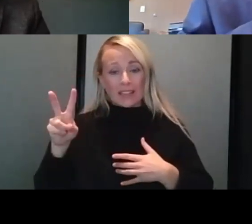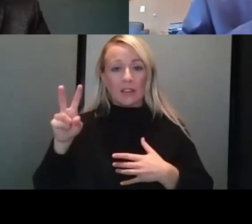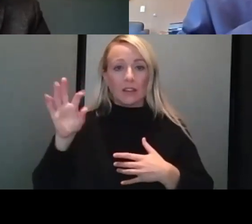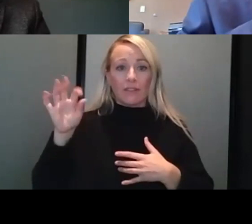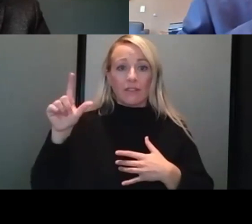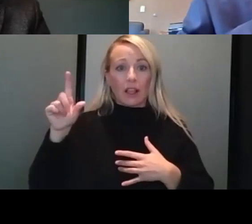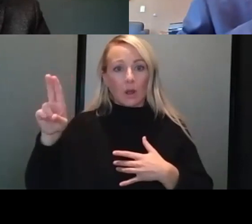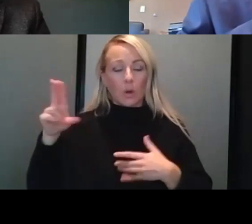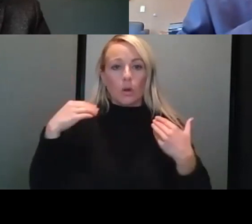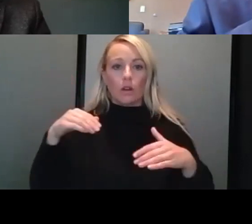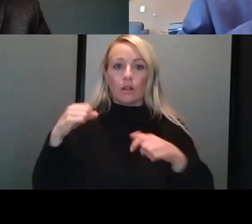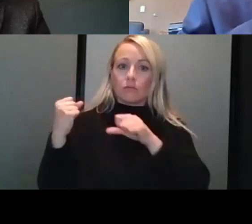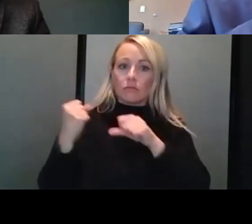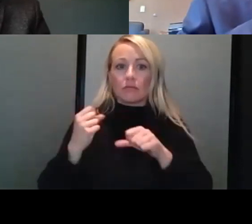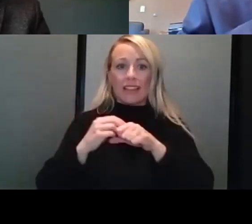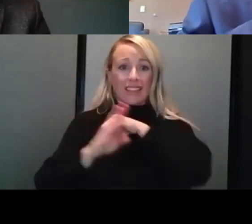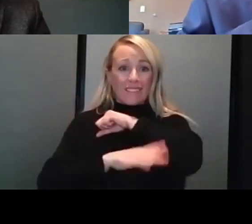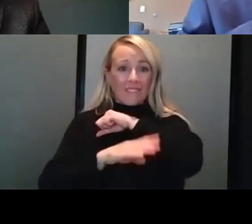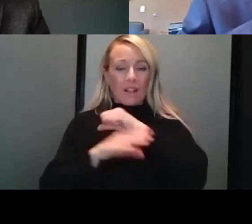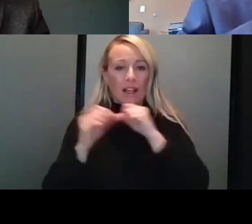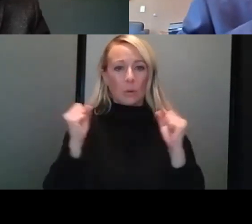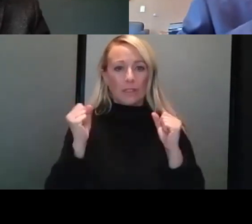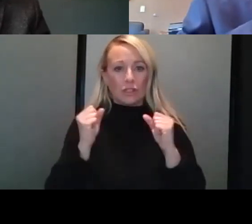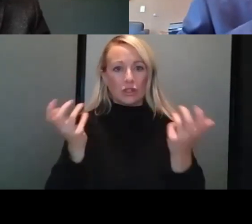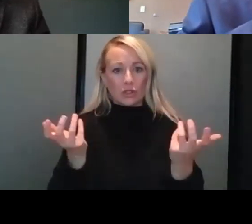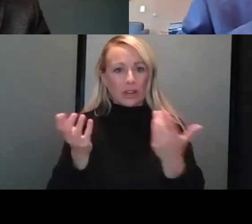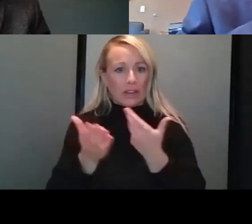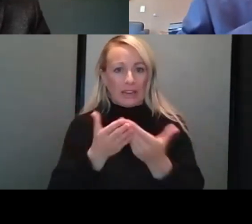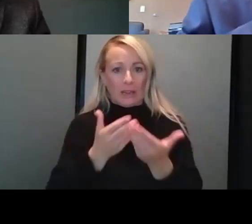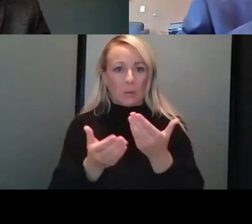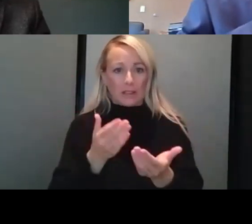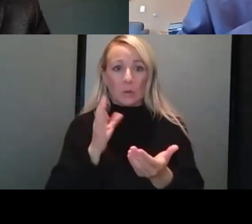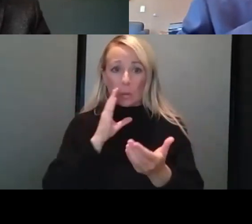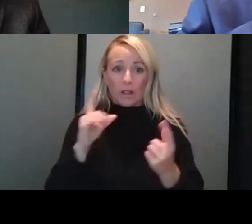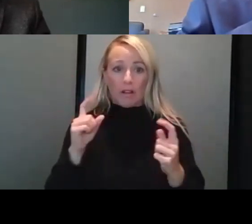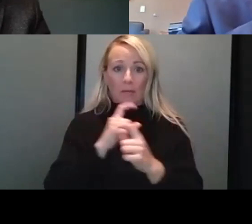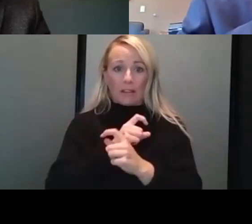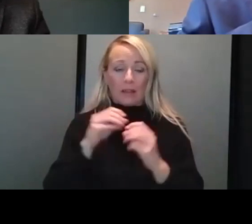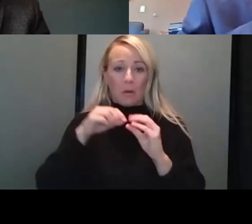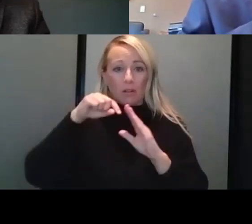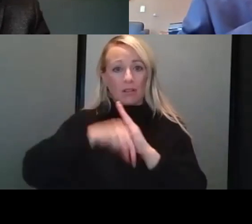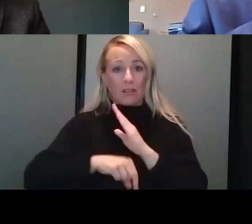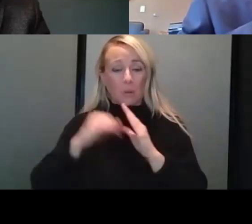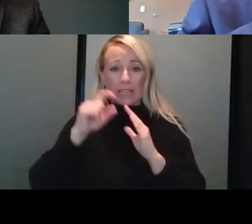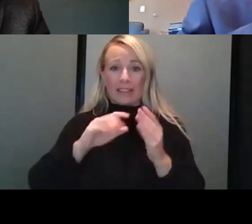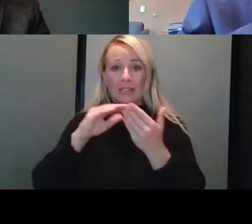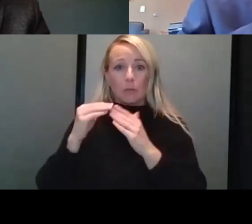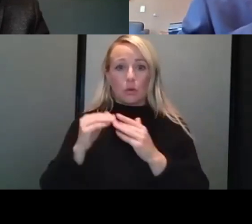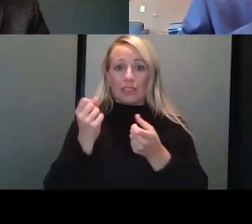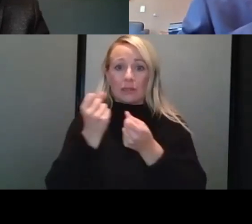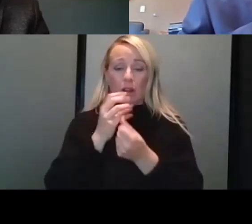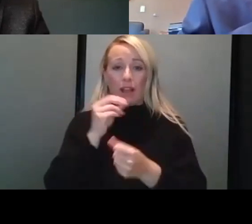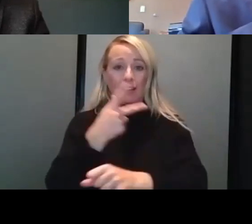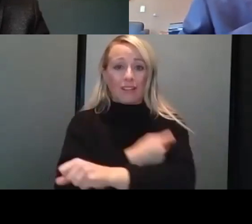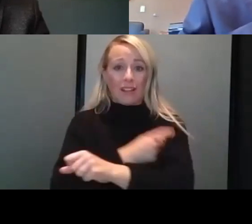see an uptick in fall and winter with these. And so this is going to complicate things. And we need the community support and vaccination and